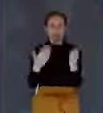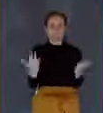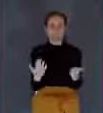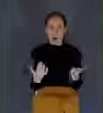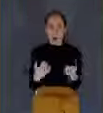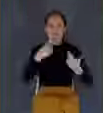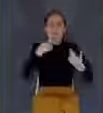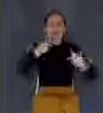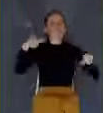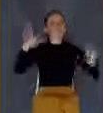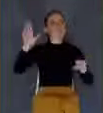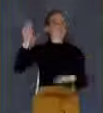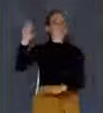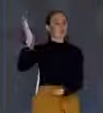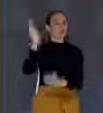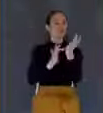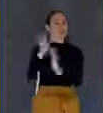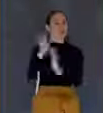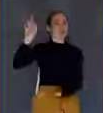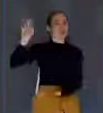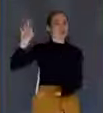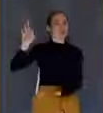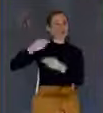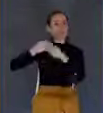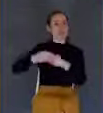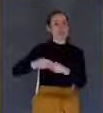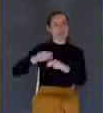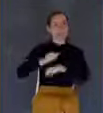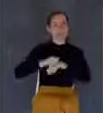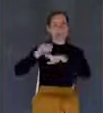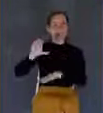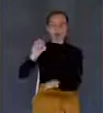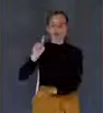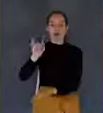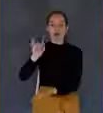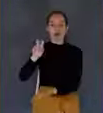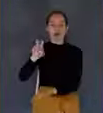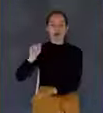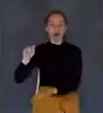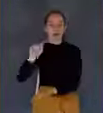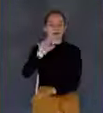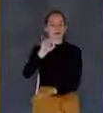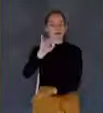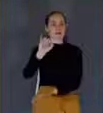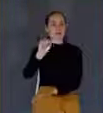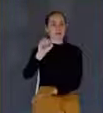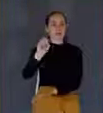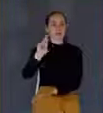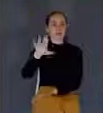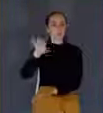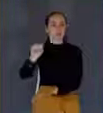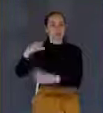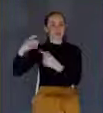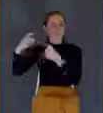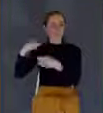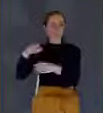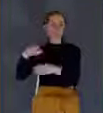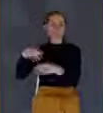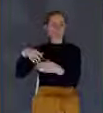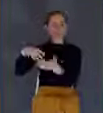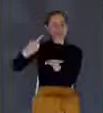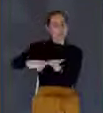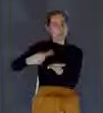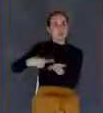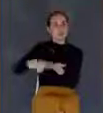preached that is known as the Mount Olivet Discourse because he gave this on the eastern slope of Mount Olives, on the Mount of